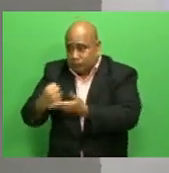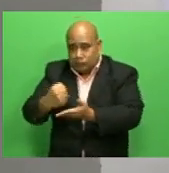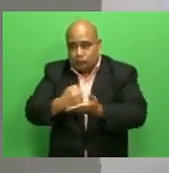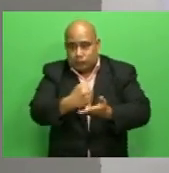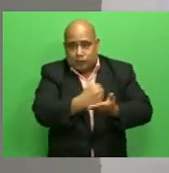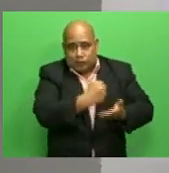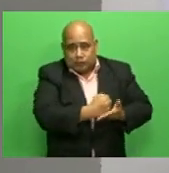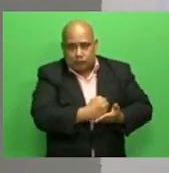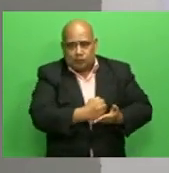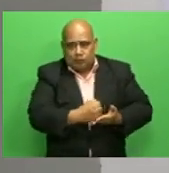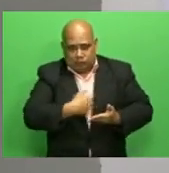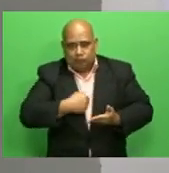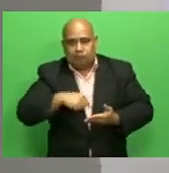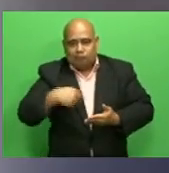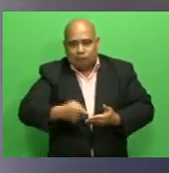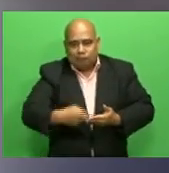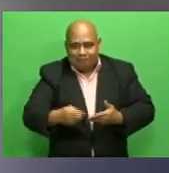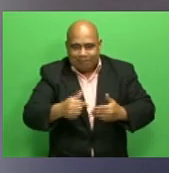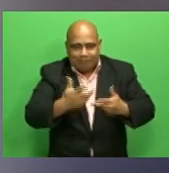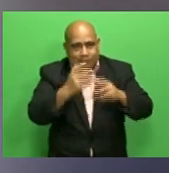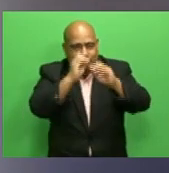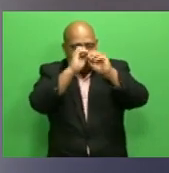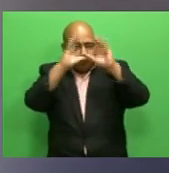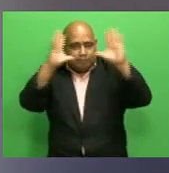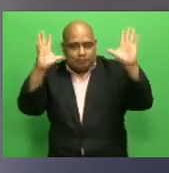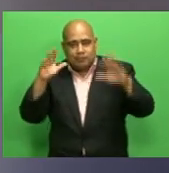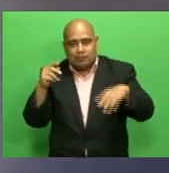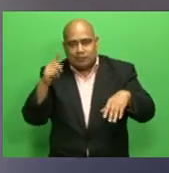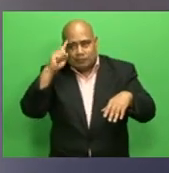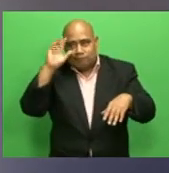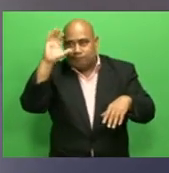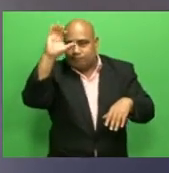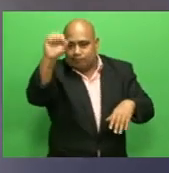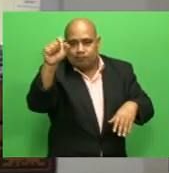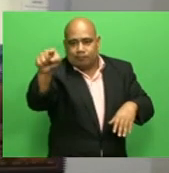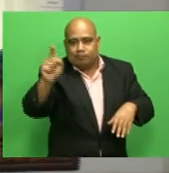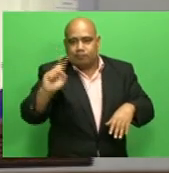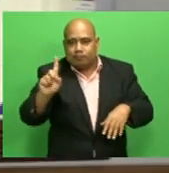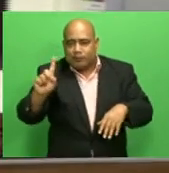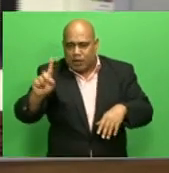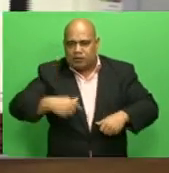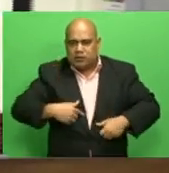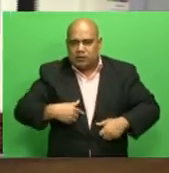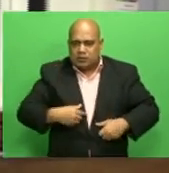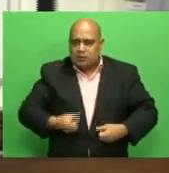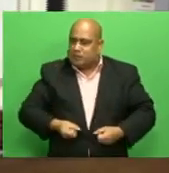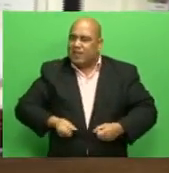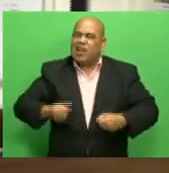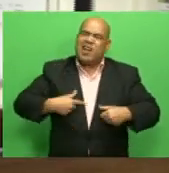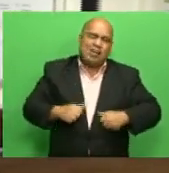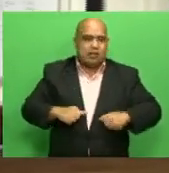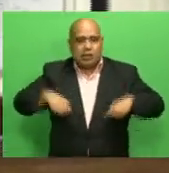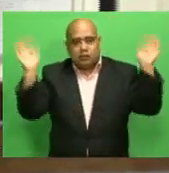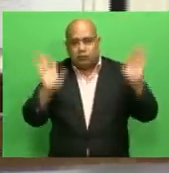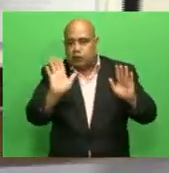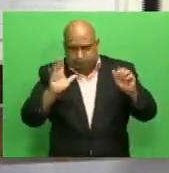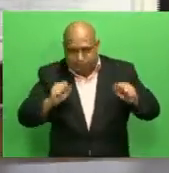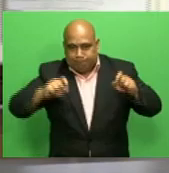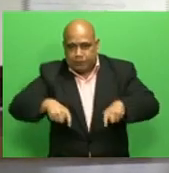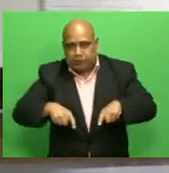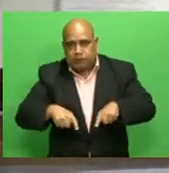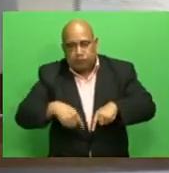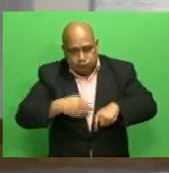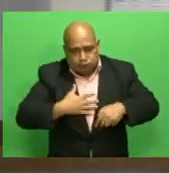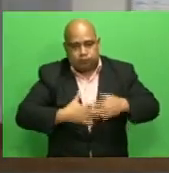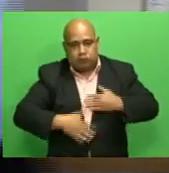dream and don't give up. Dr. Ndelasau's key to success are patience, persistence, and perspiration.